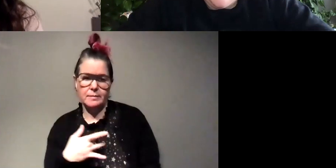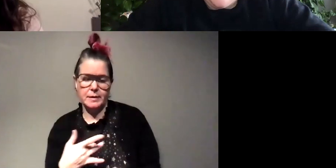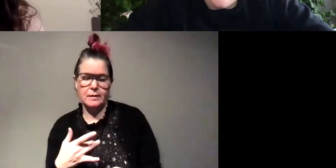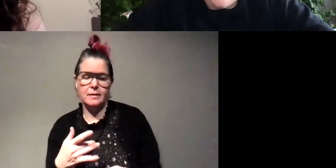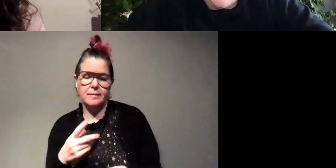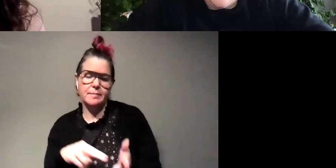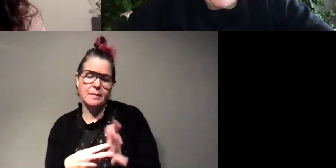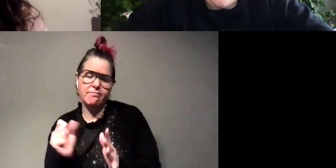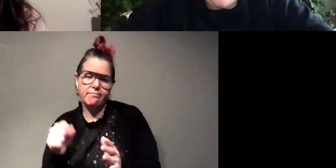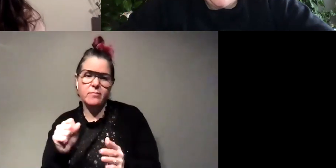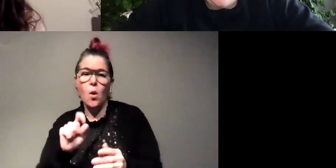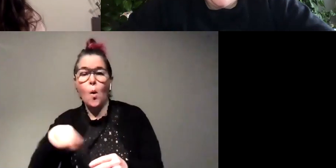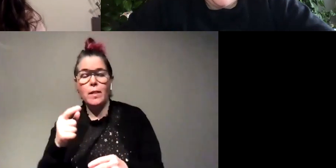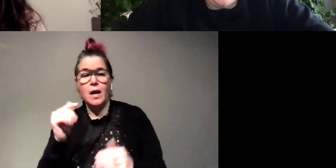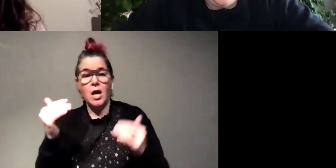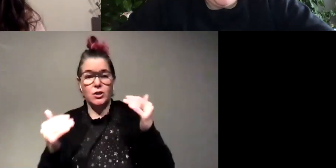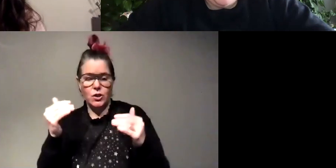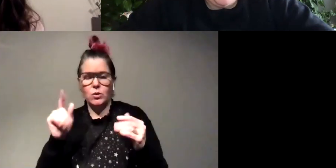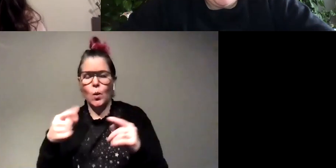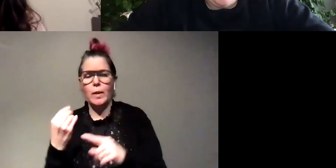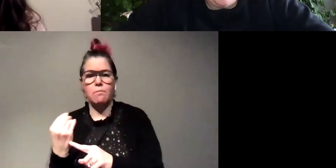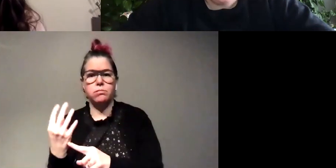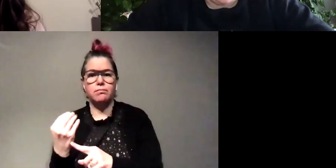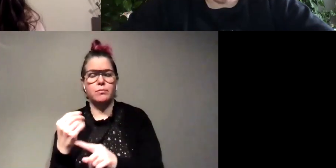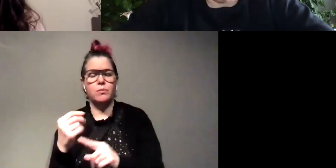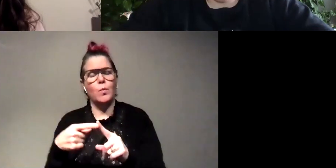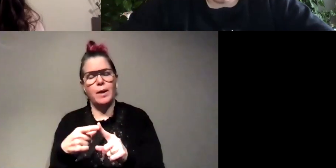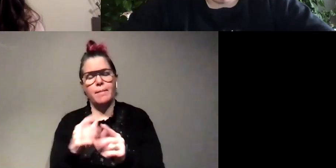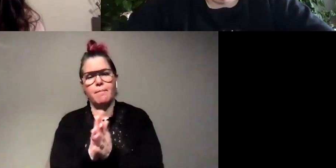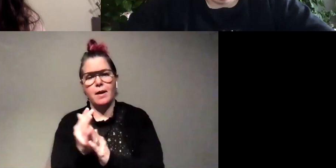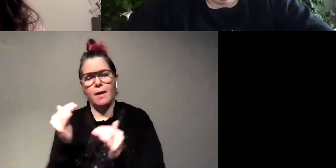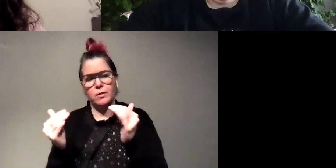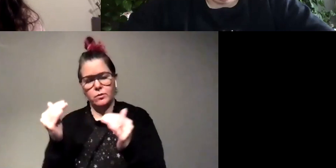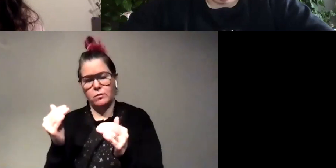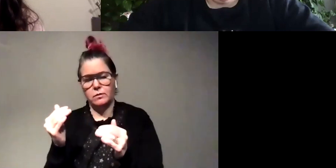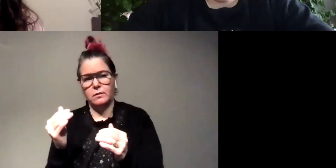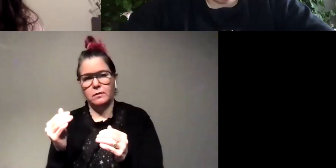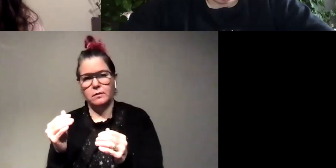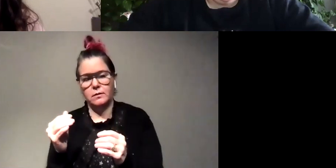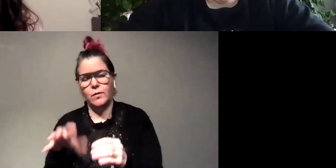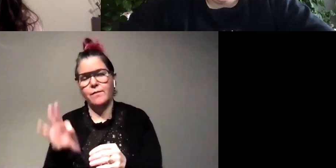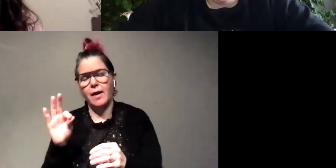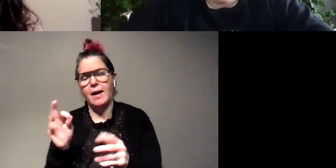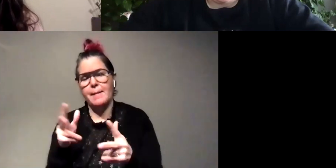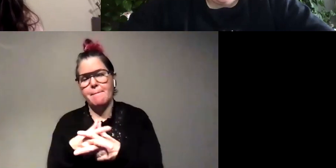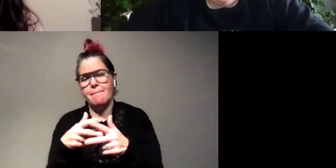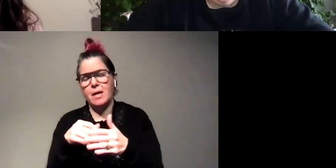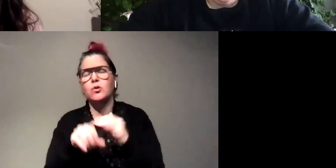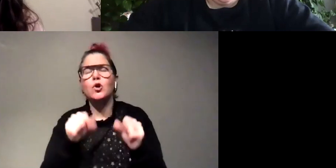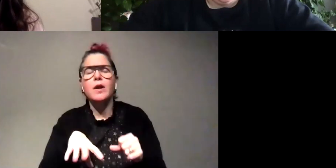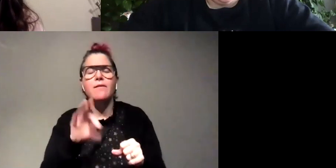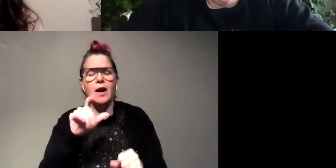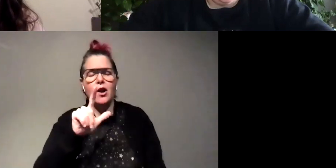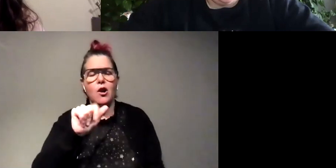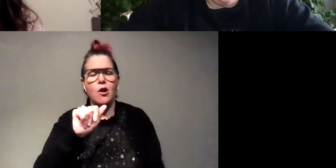they're only adults and they're only lighting up when they're adults to find mates um you could find the larvae in like